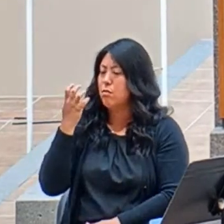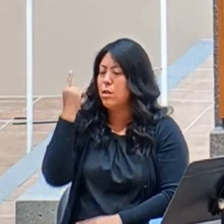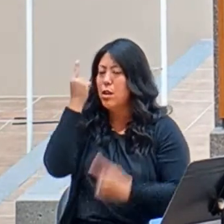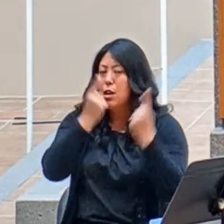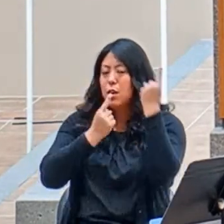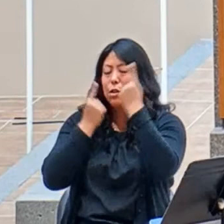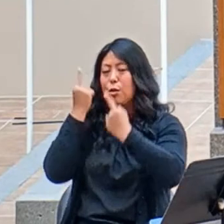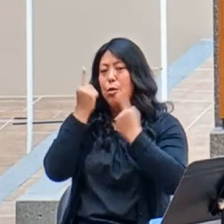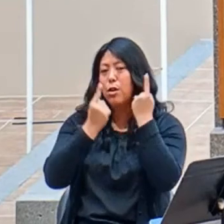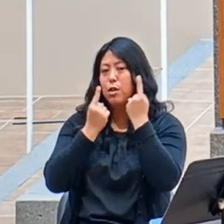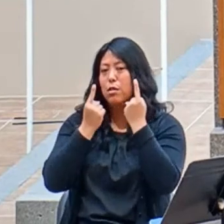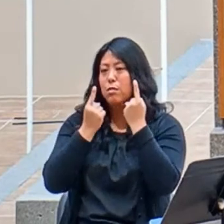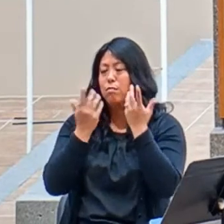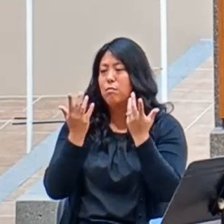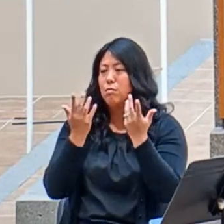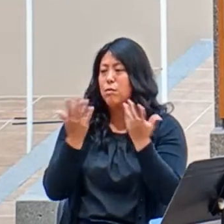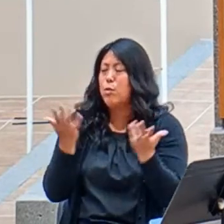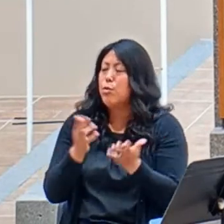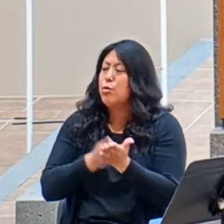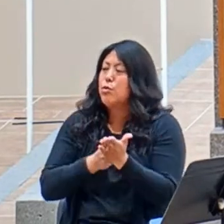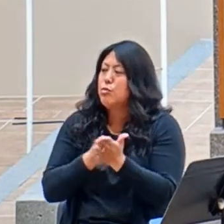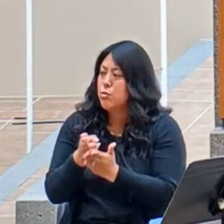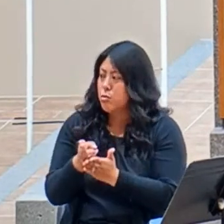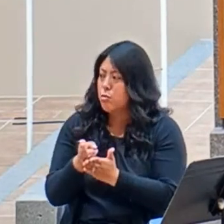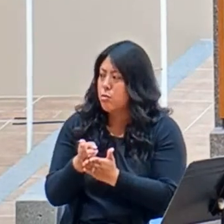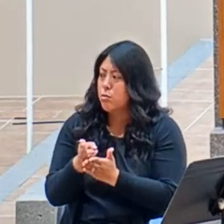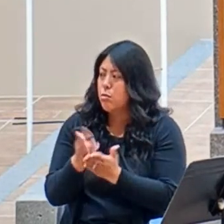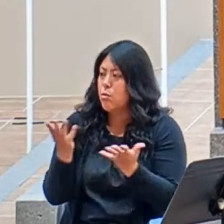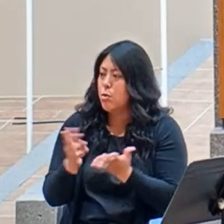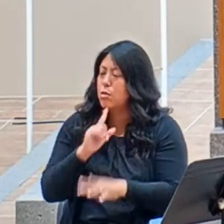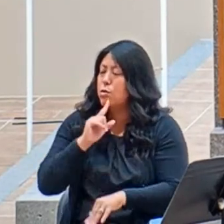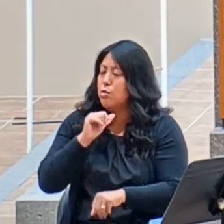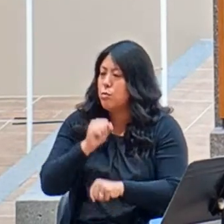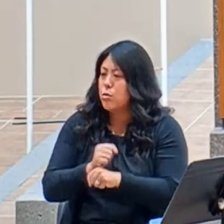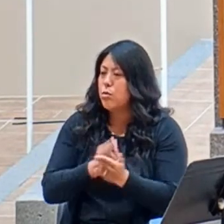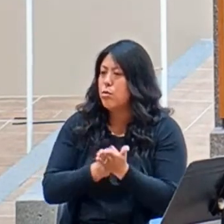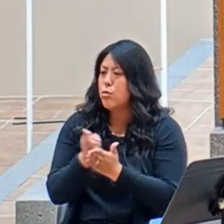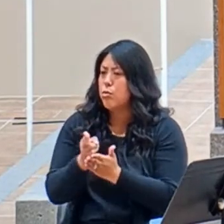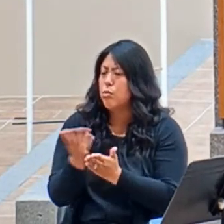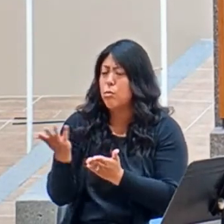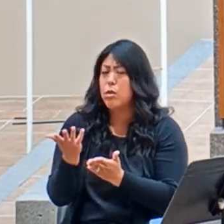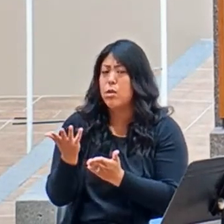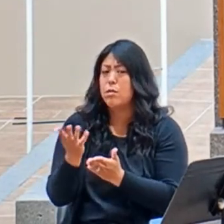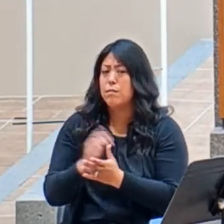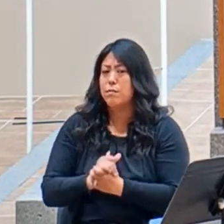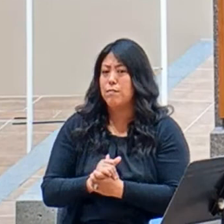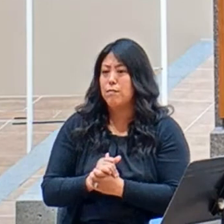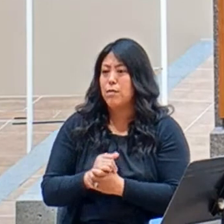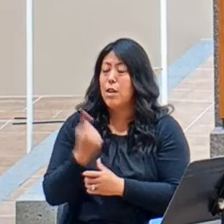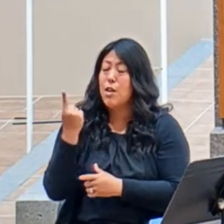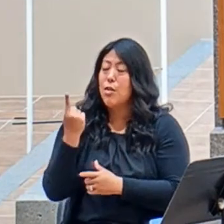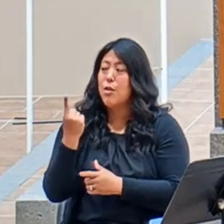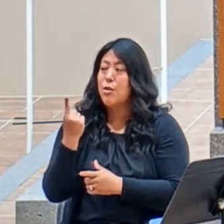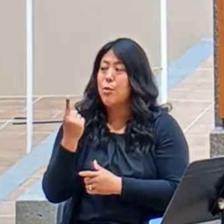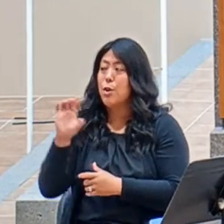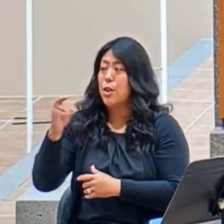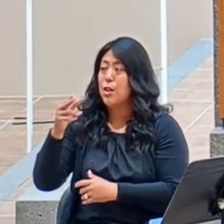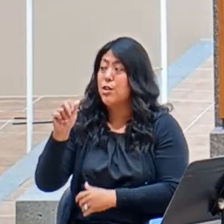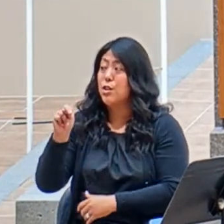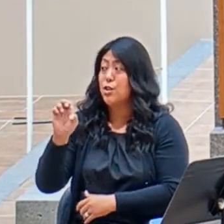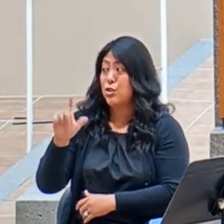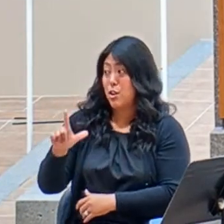people say, what is the truth? What is it? There is one channel that